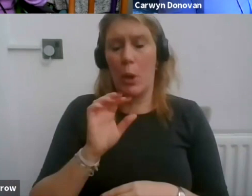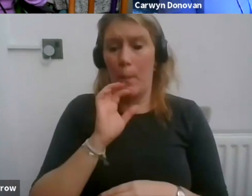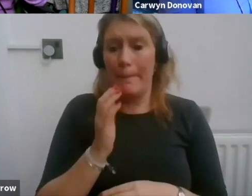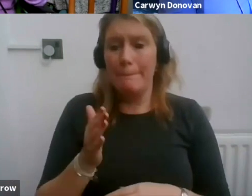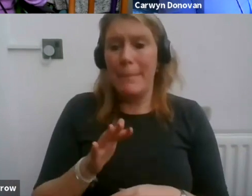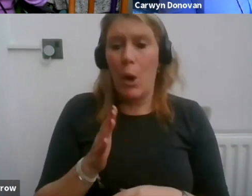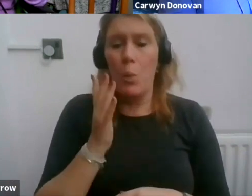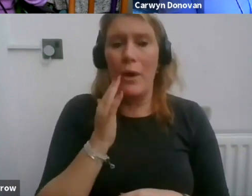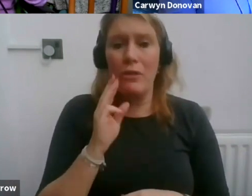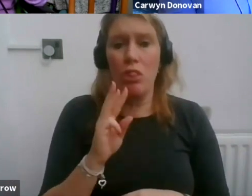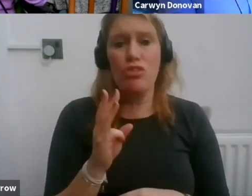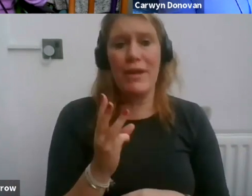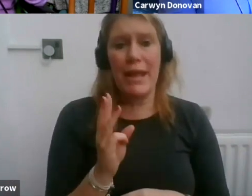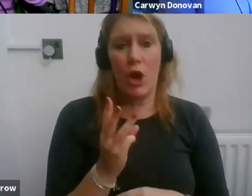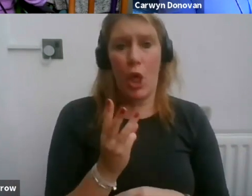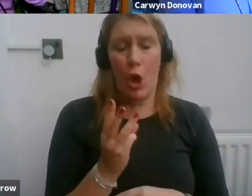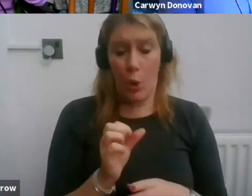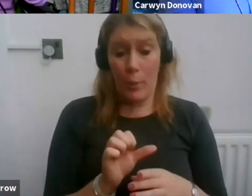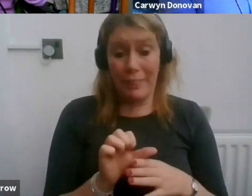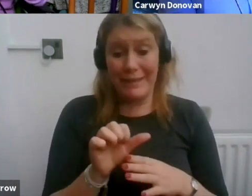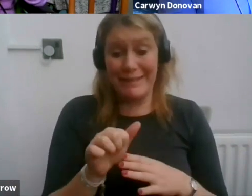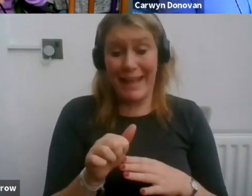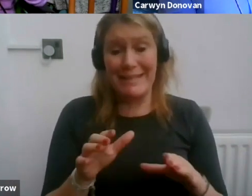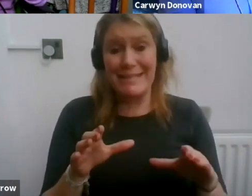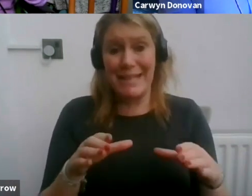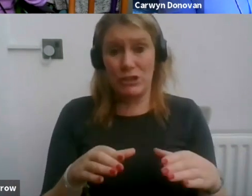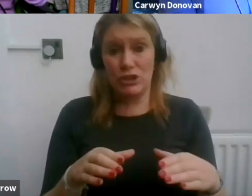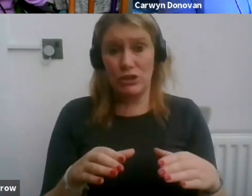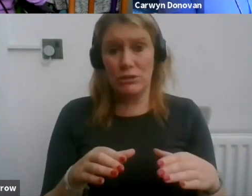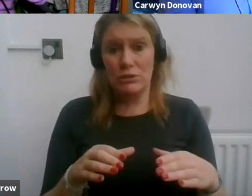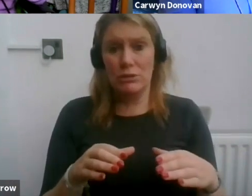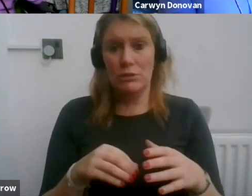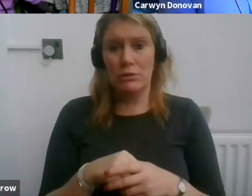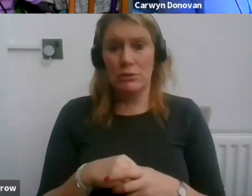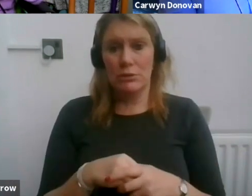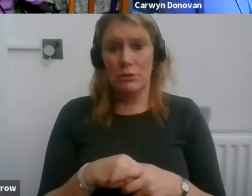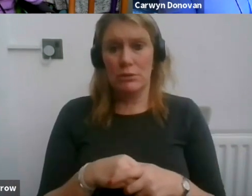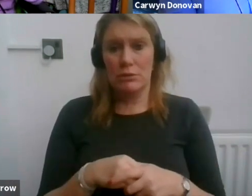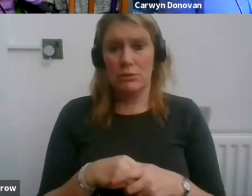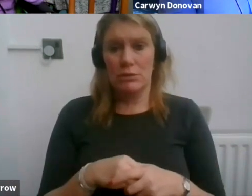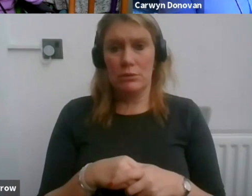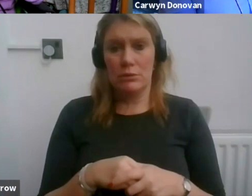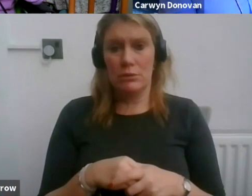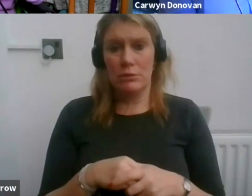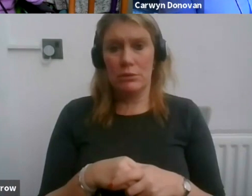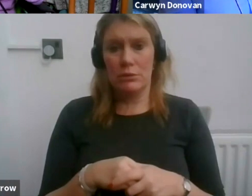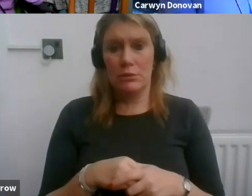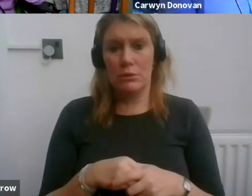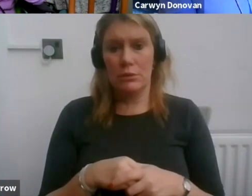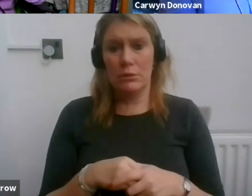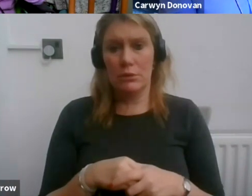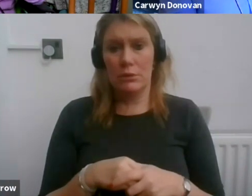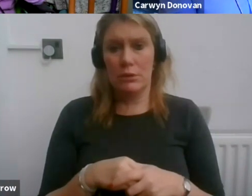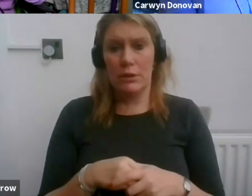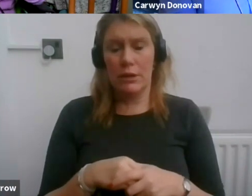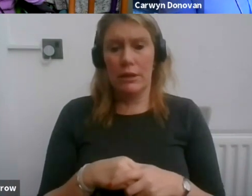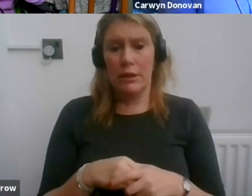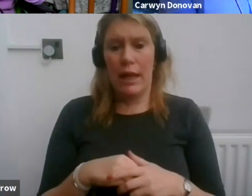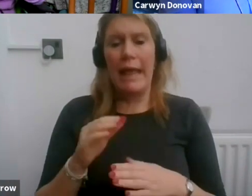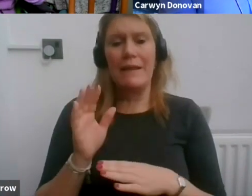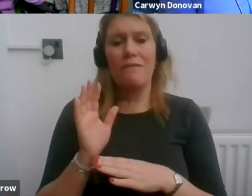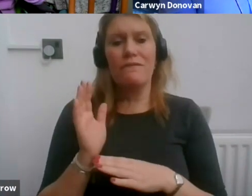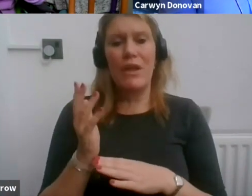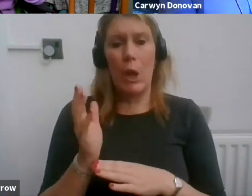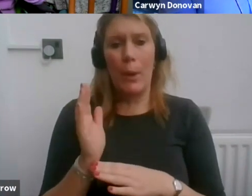o'clock with our next session there is well there is power in a union three filming in the age